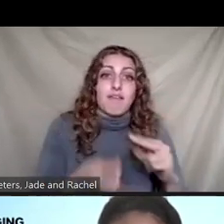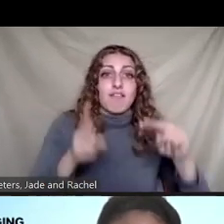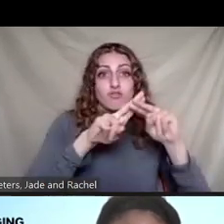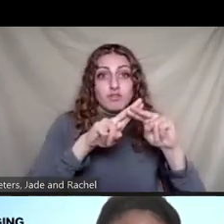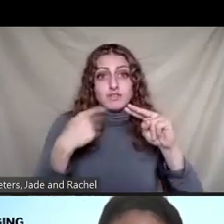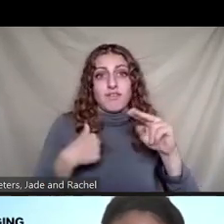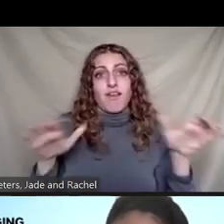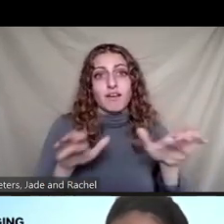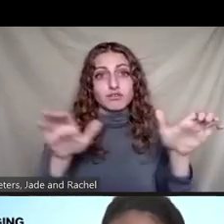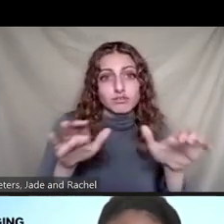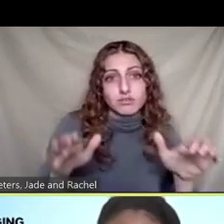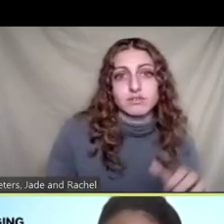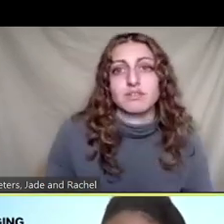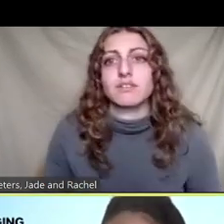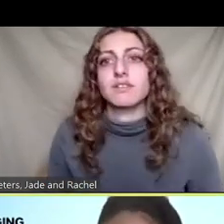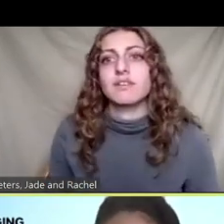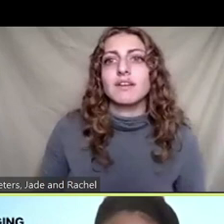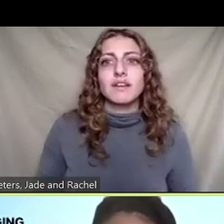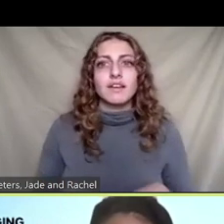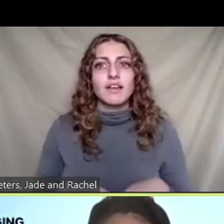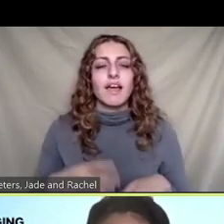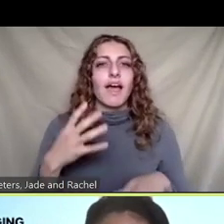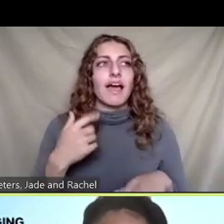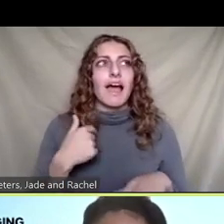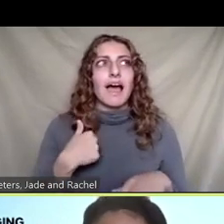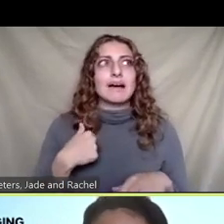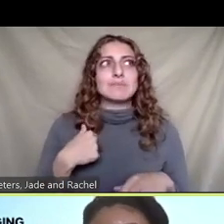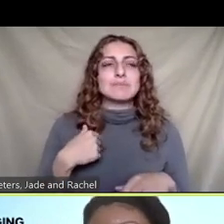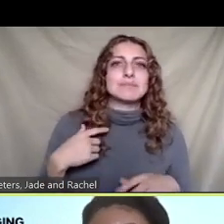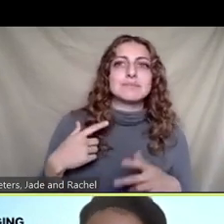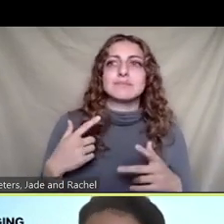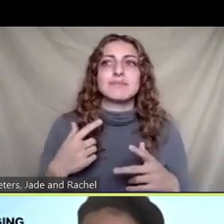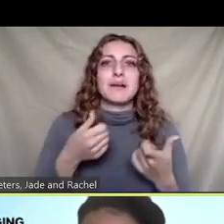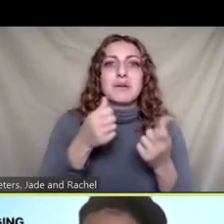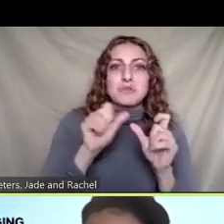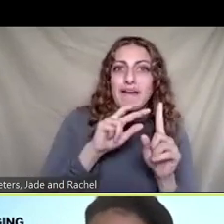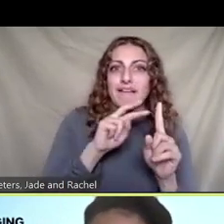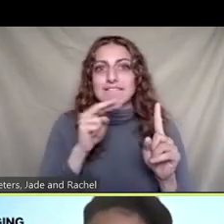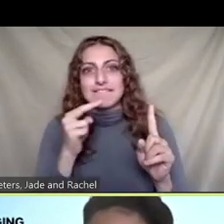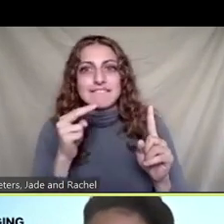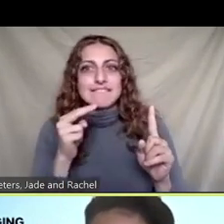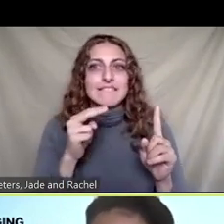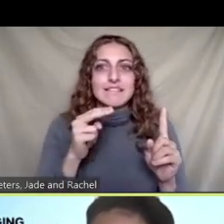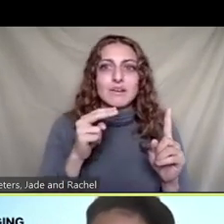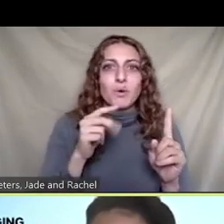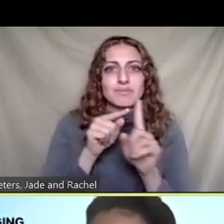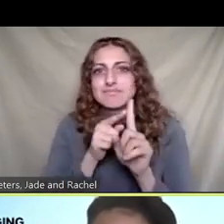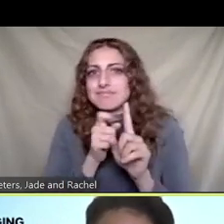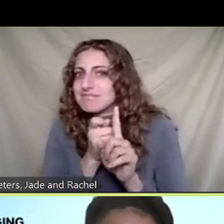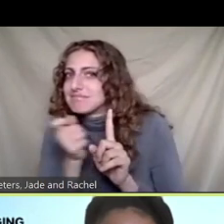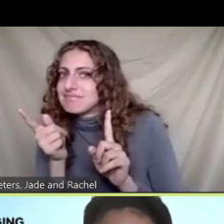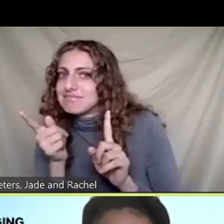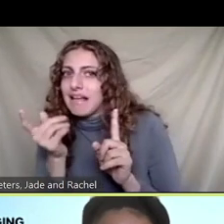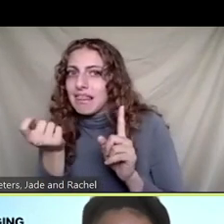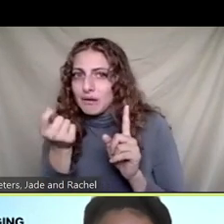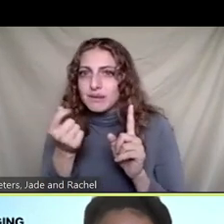Dr. I'm going to, I'm going to pivot a little bit. Dr. Trotson This is a, this may